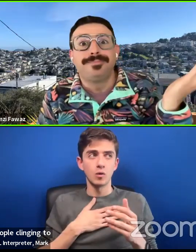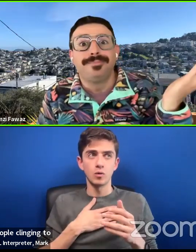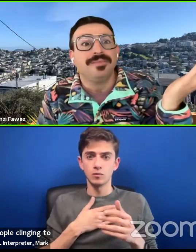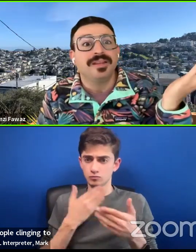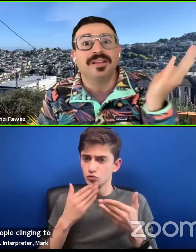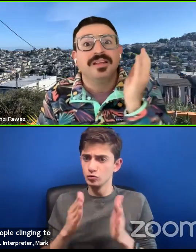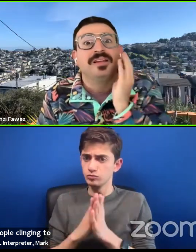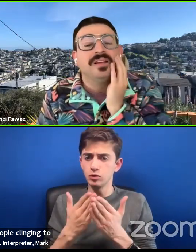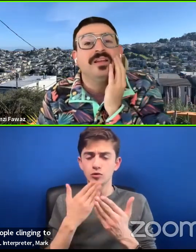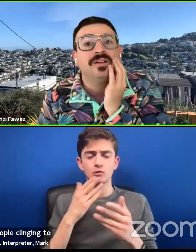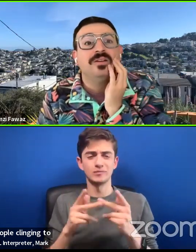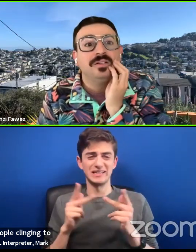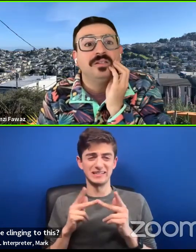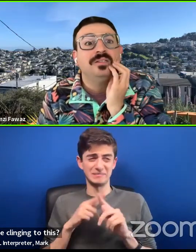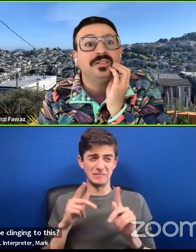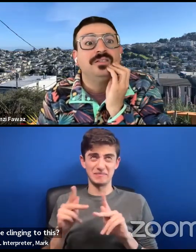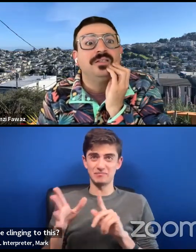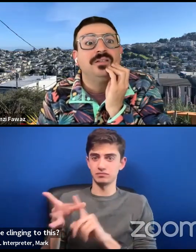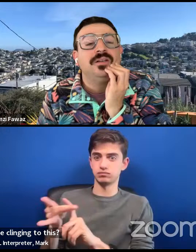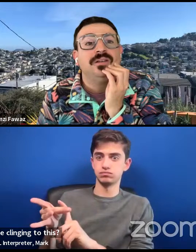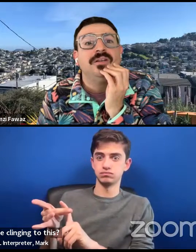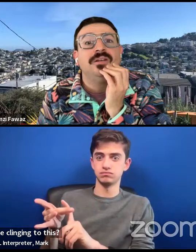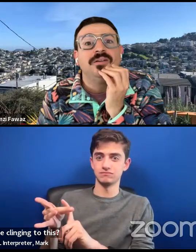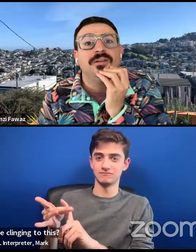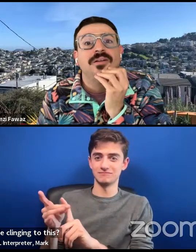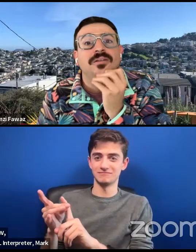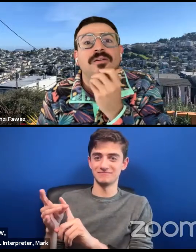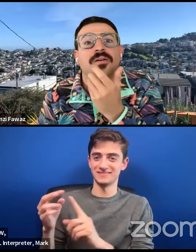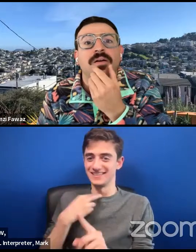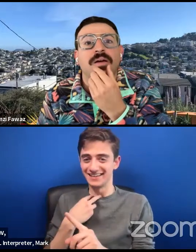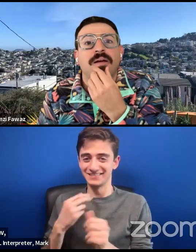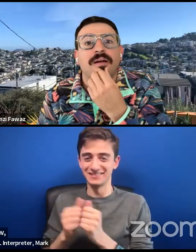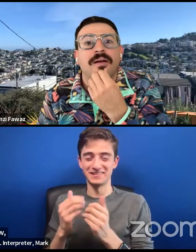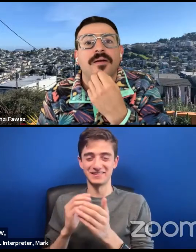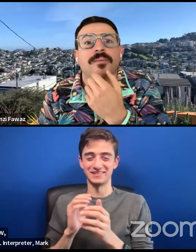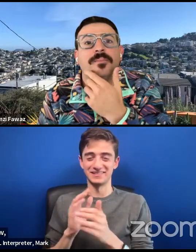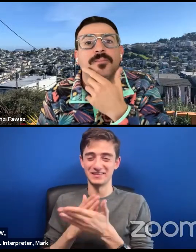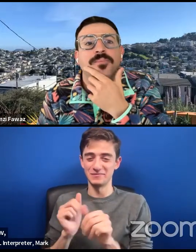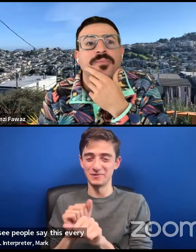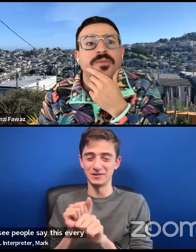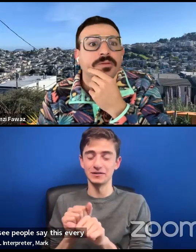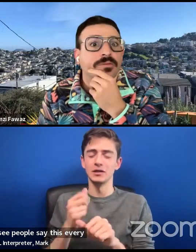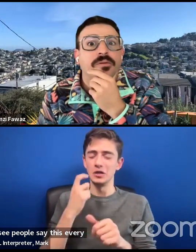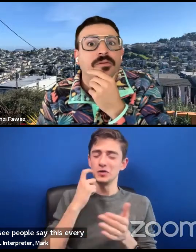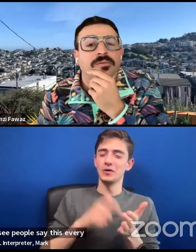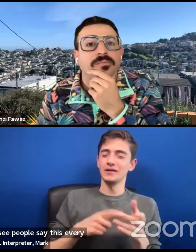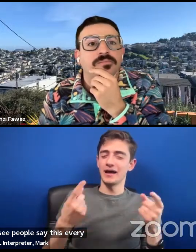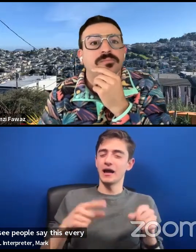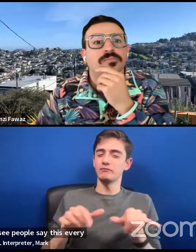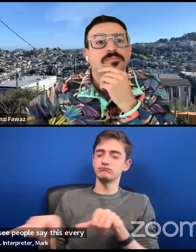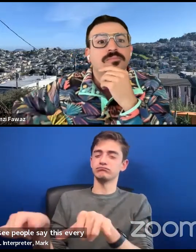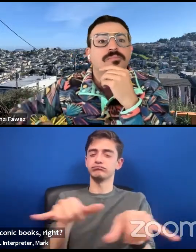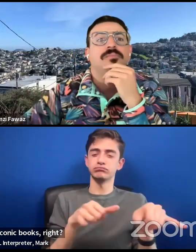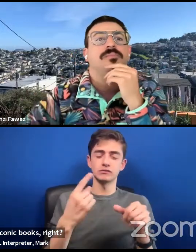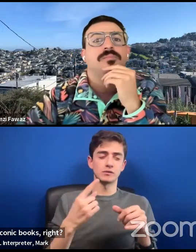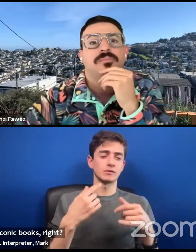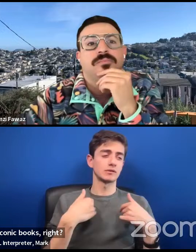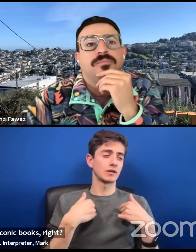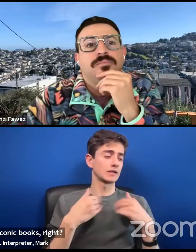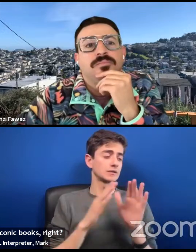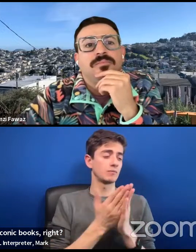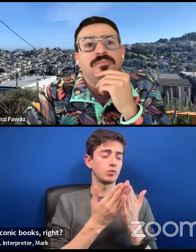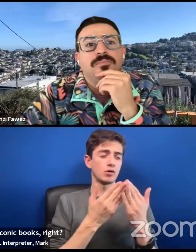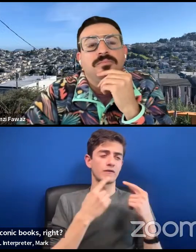You know, and, and, and you do see people say this every once in a while of those iconic books, right. Or, you know, every once in a while, somebody wants to